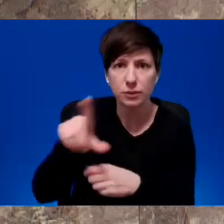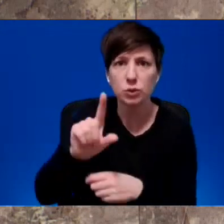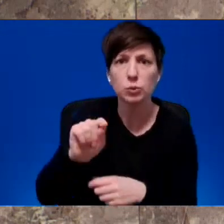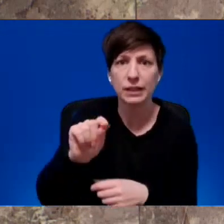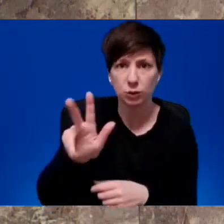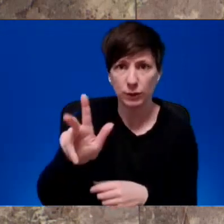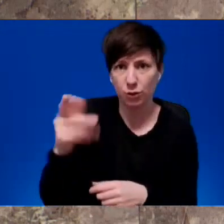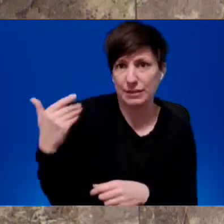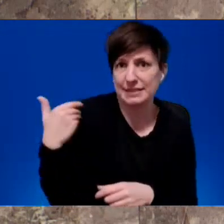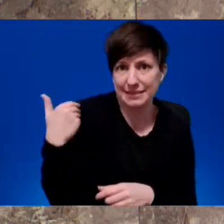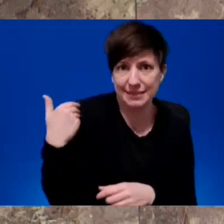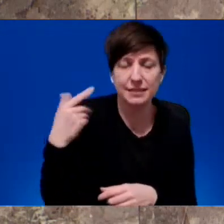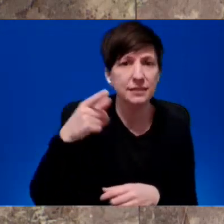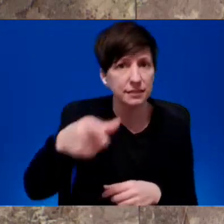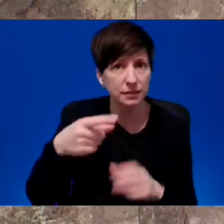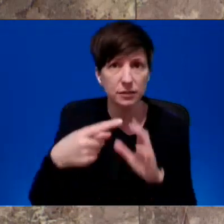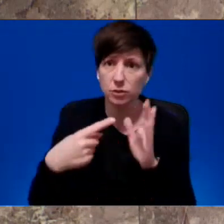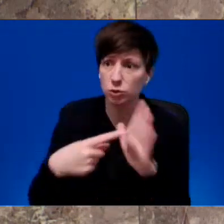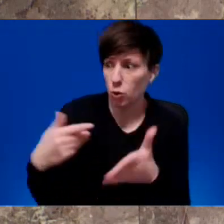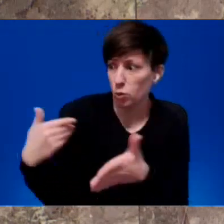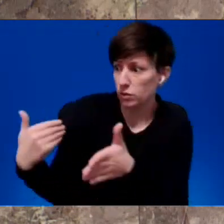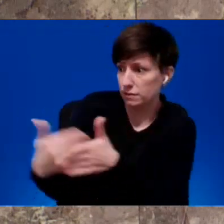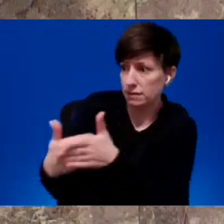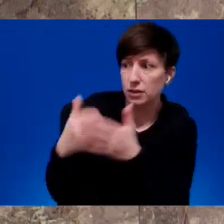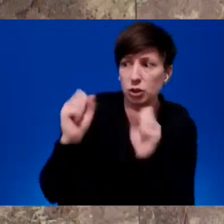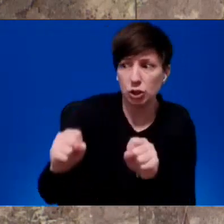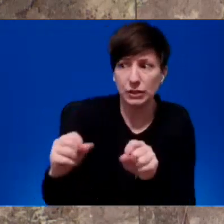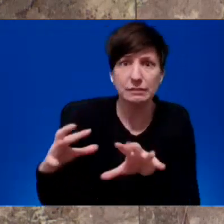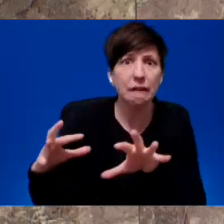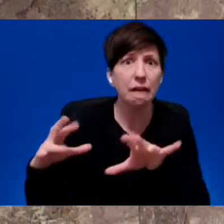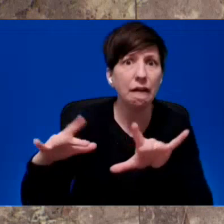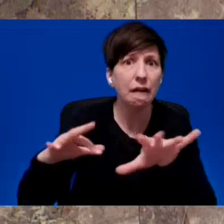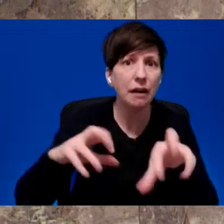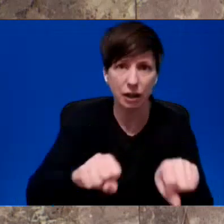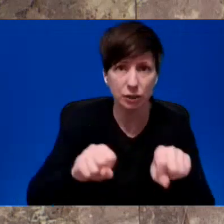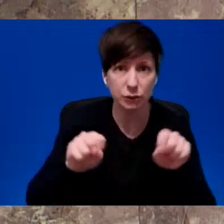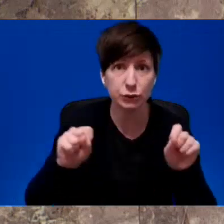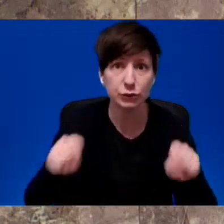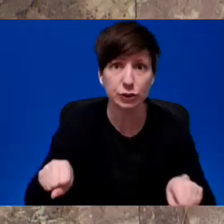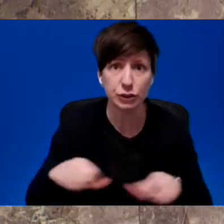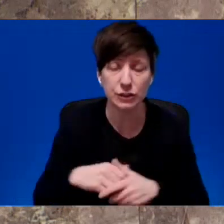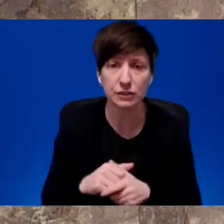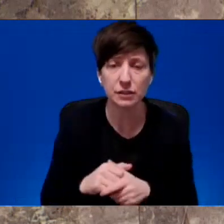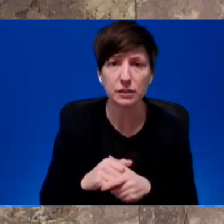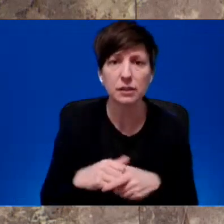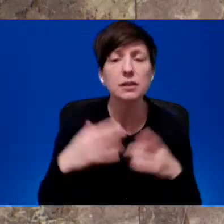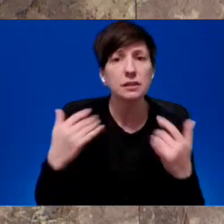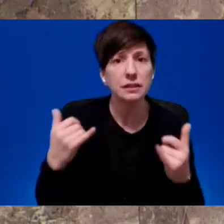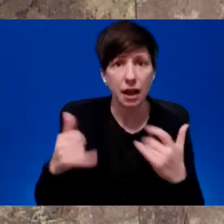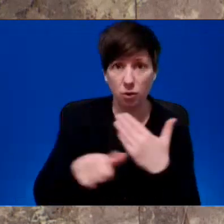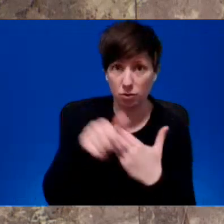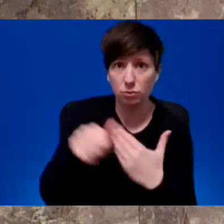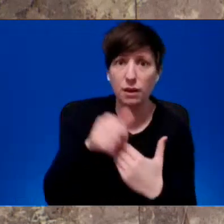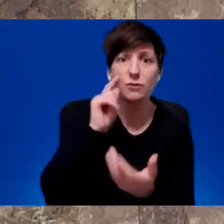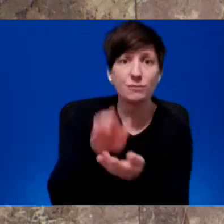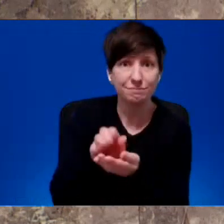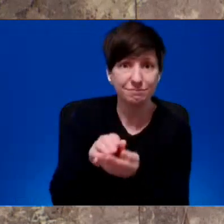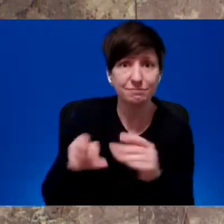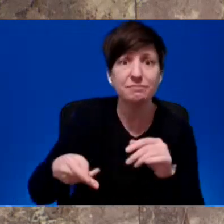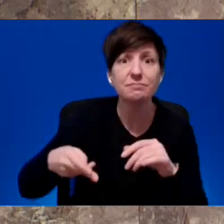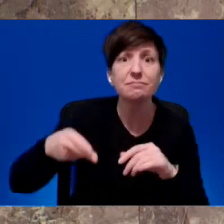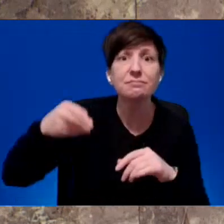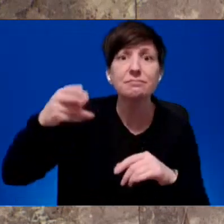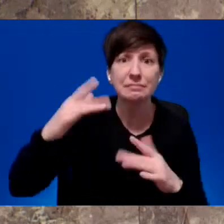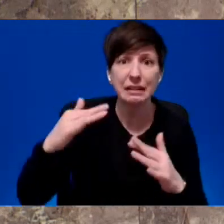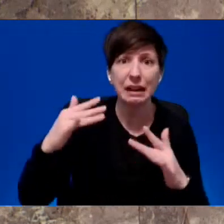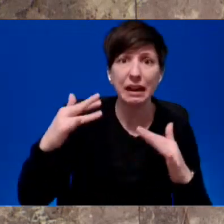danger we face. Unfortunately, just as this threat is reaching its apex, surveillance funding has been dropped from the